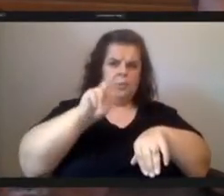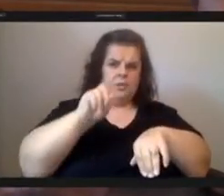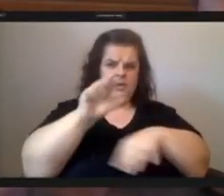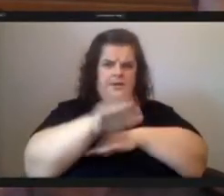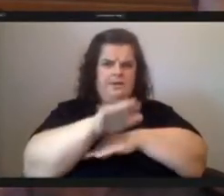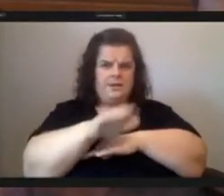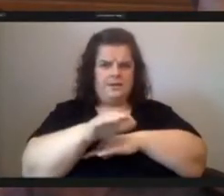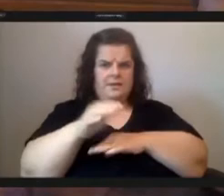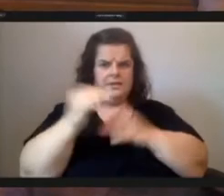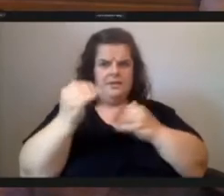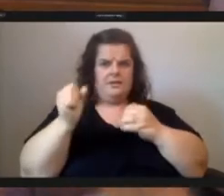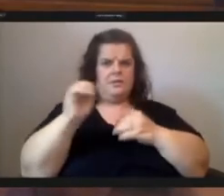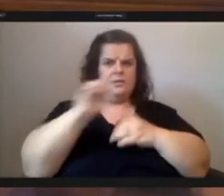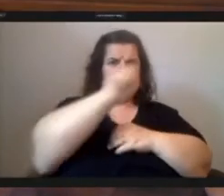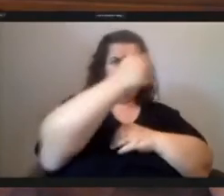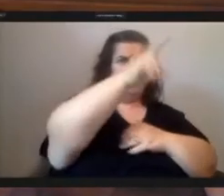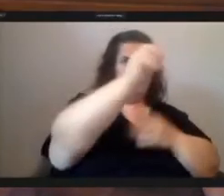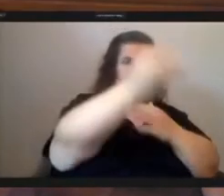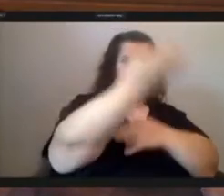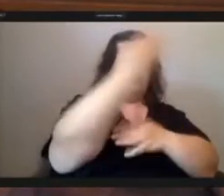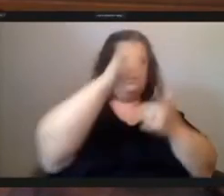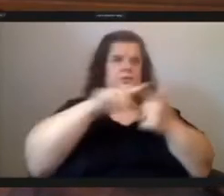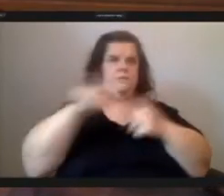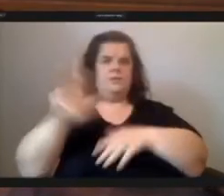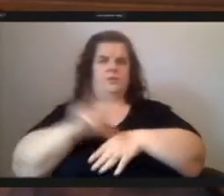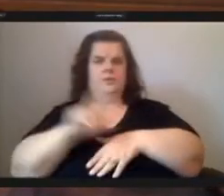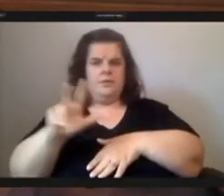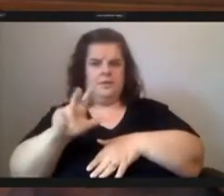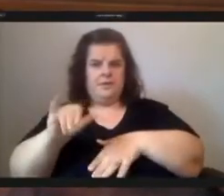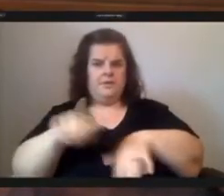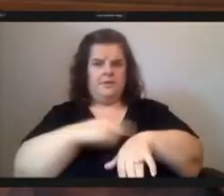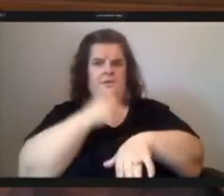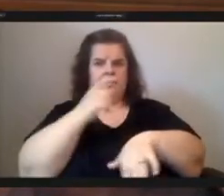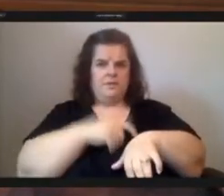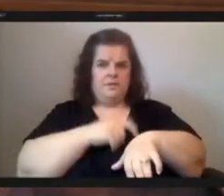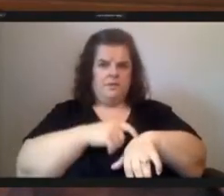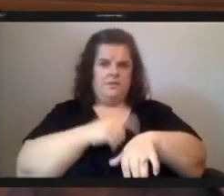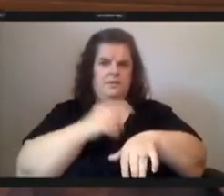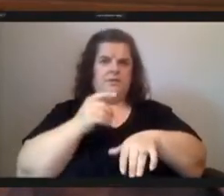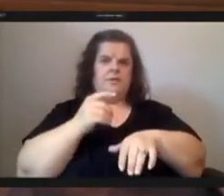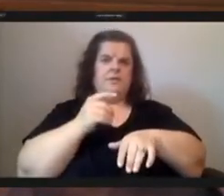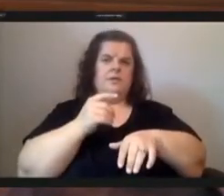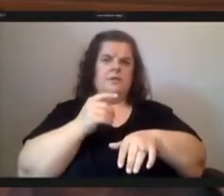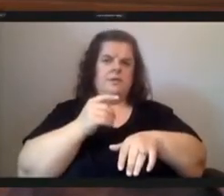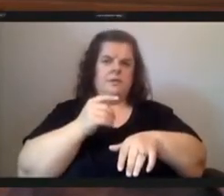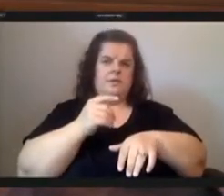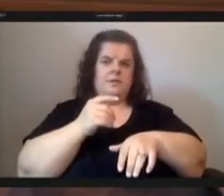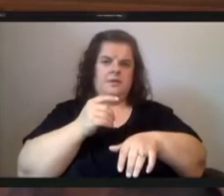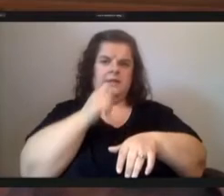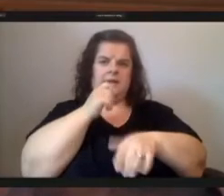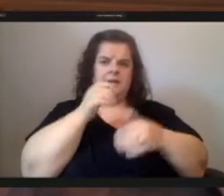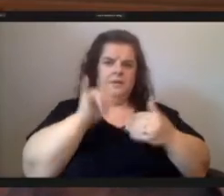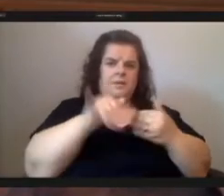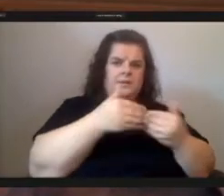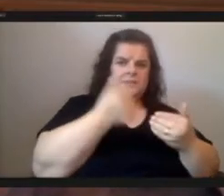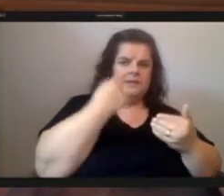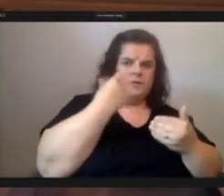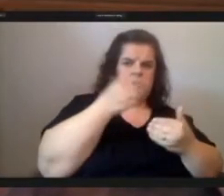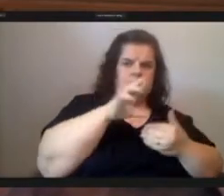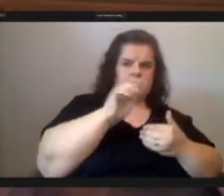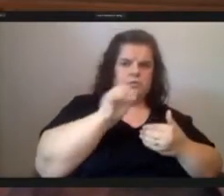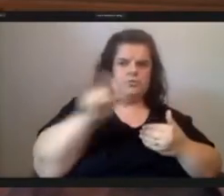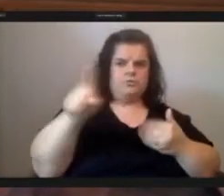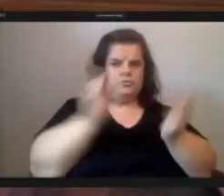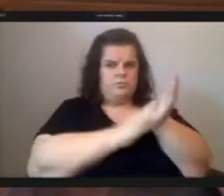so from 10 30 in the morning to three she made it convenient for miss gross yen's praising her but